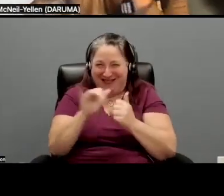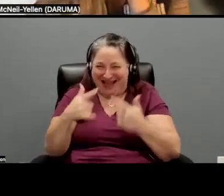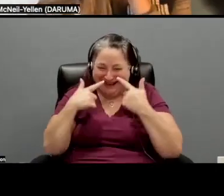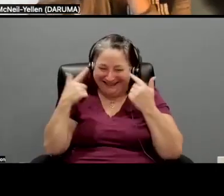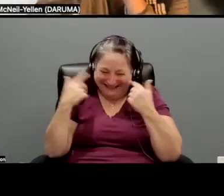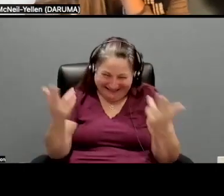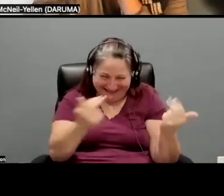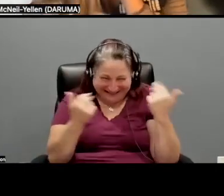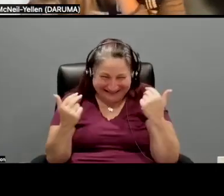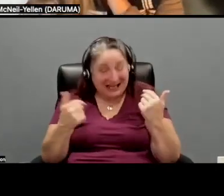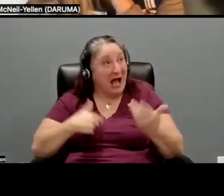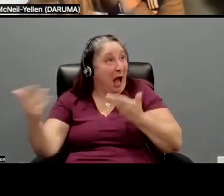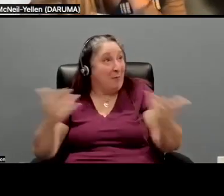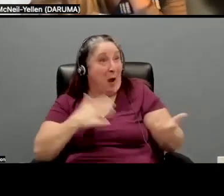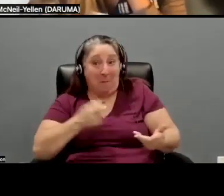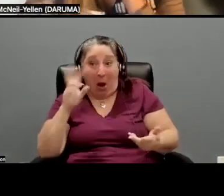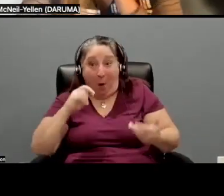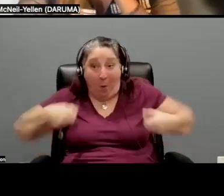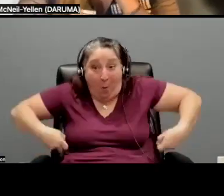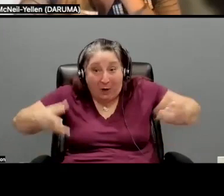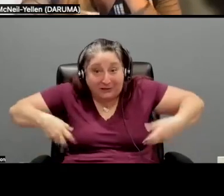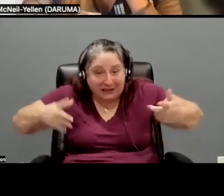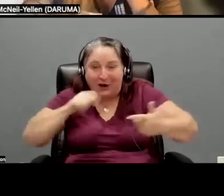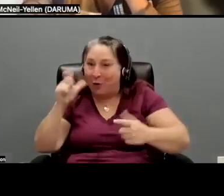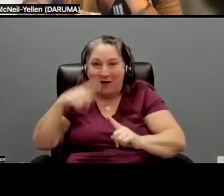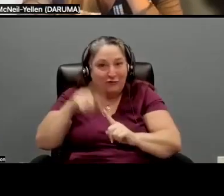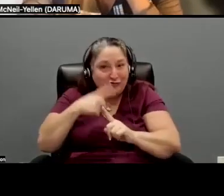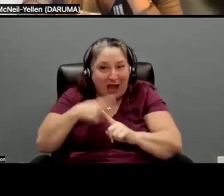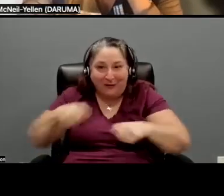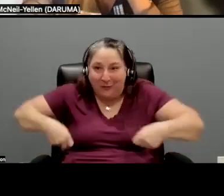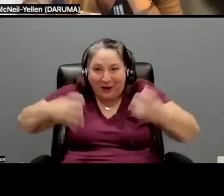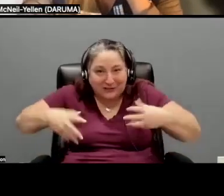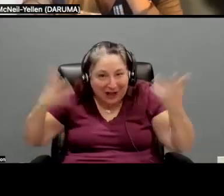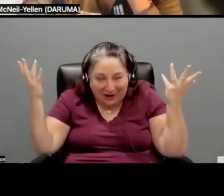I brought my own chair to rent that. Um,